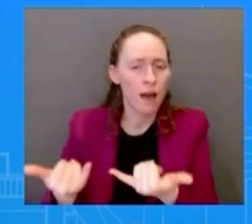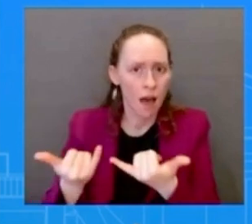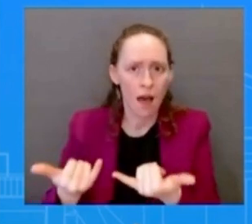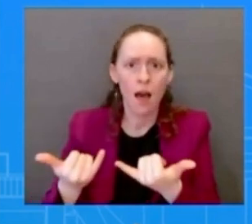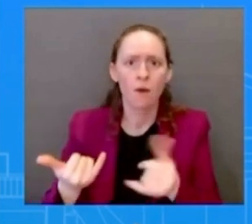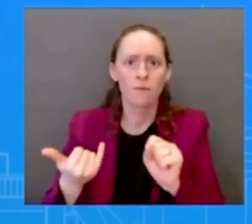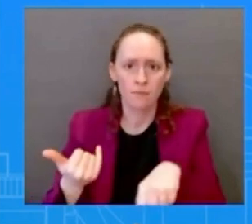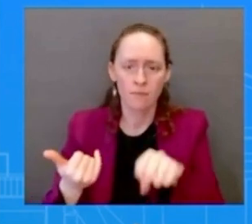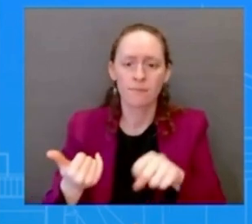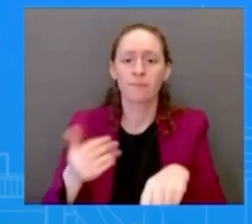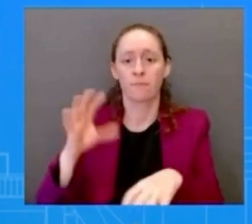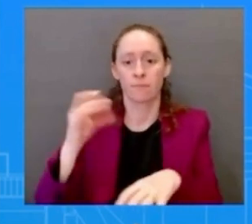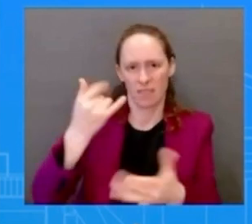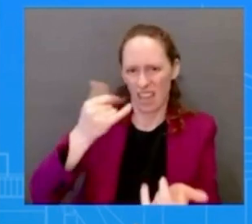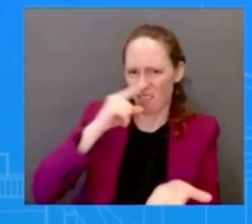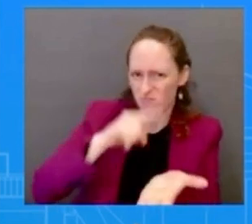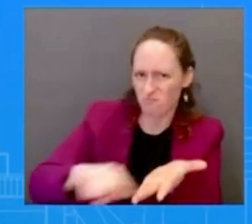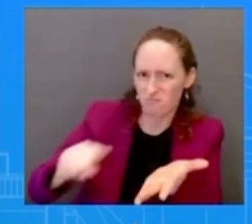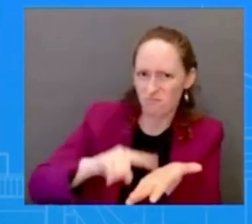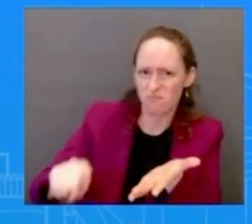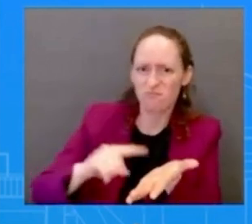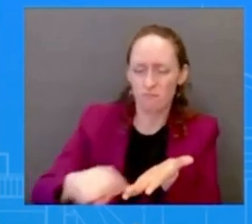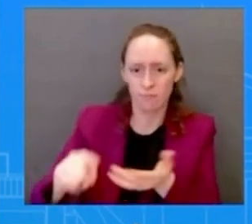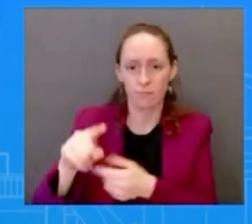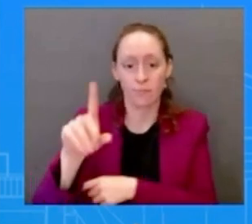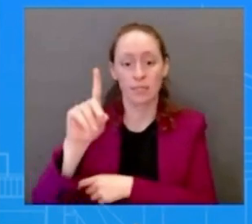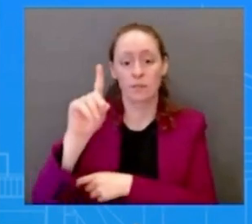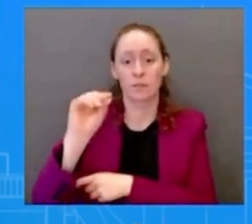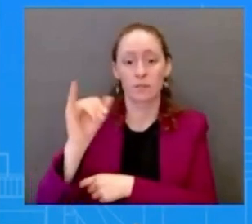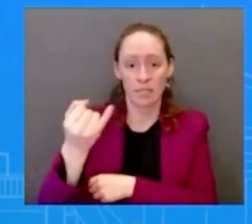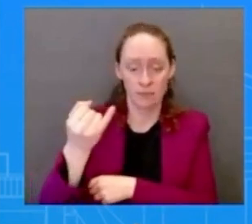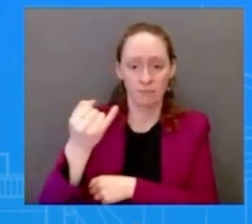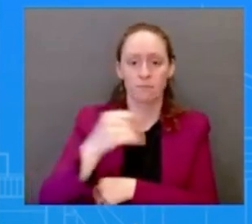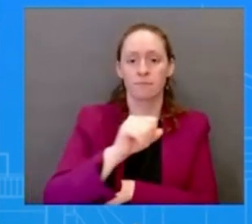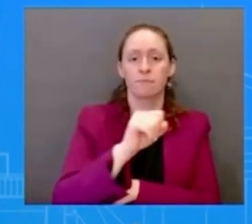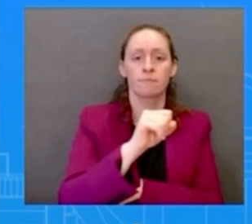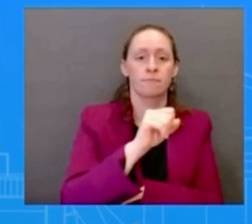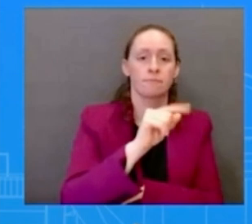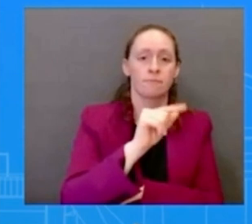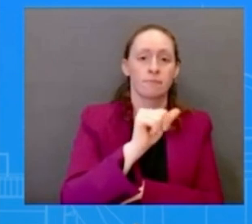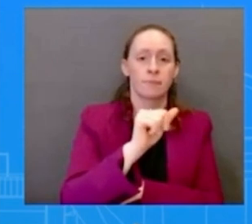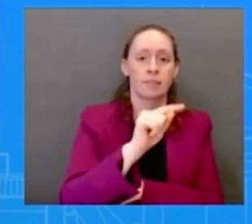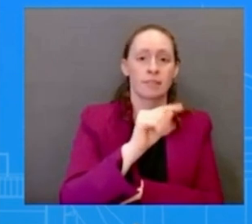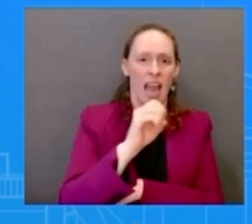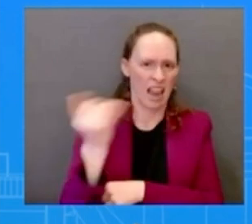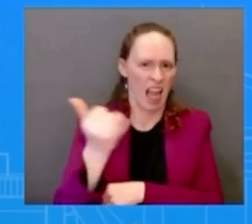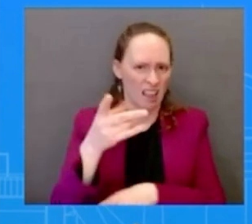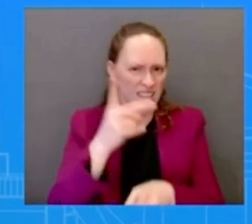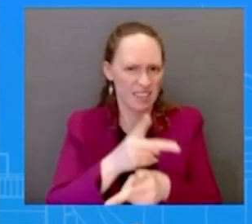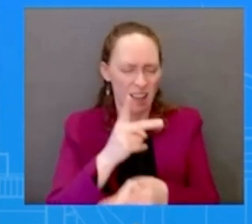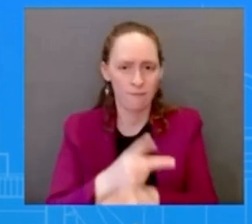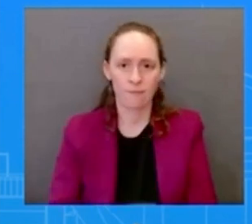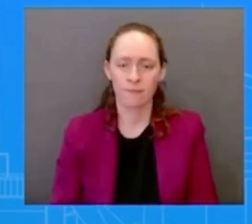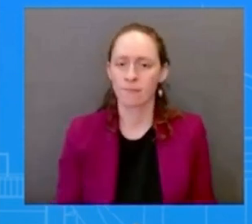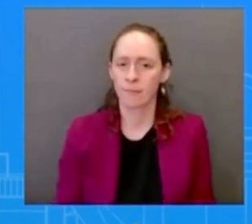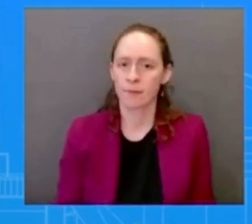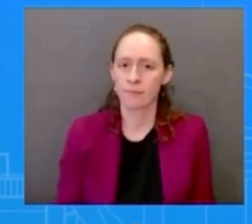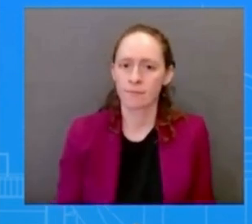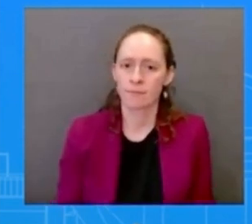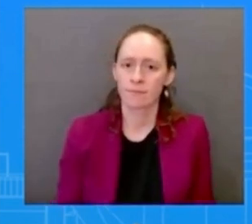you to the department of justice and also the state department as there are you know this is a diplomatic issue that needs to be handled on that end